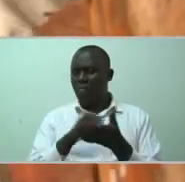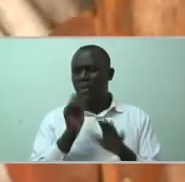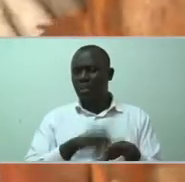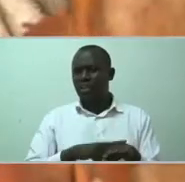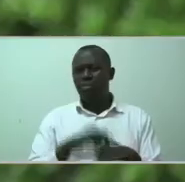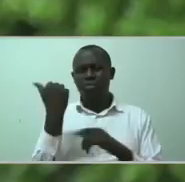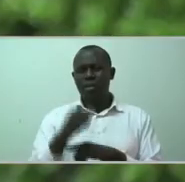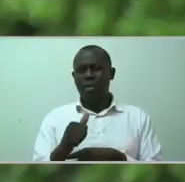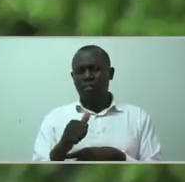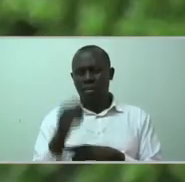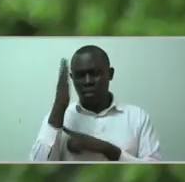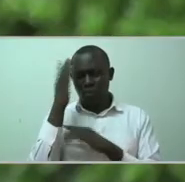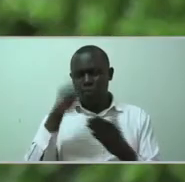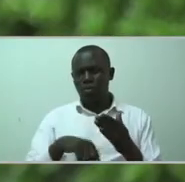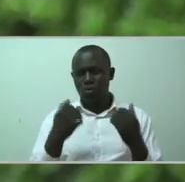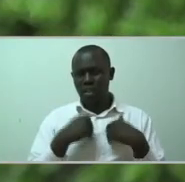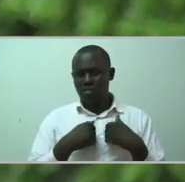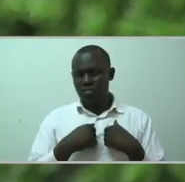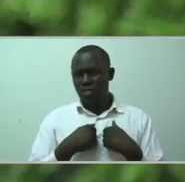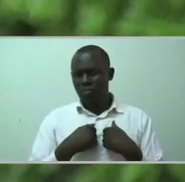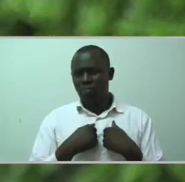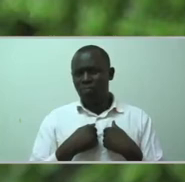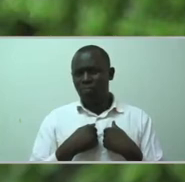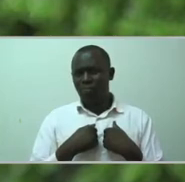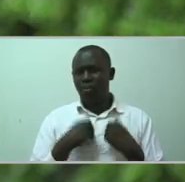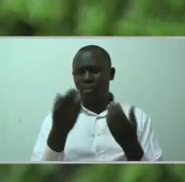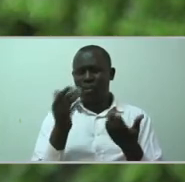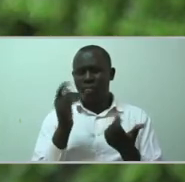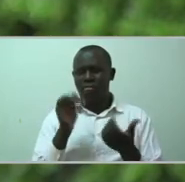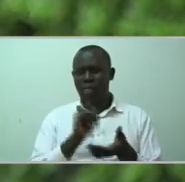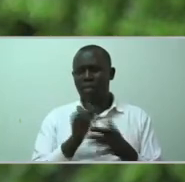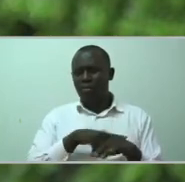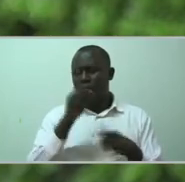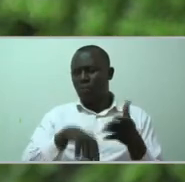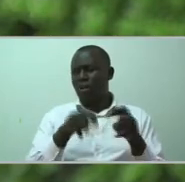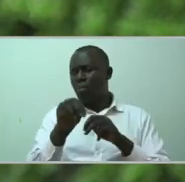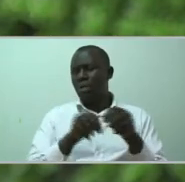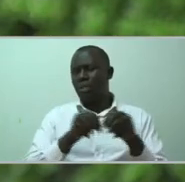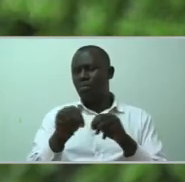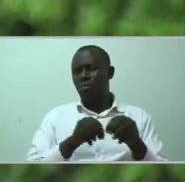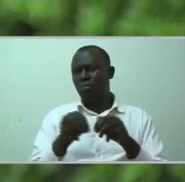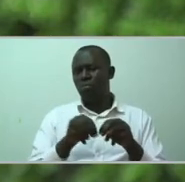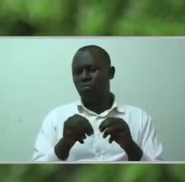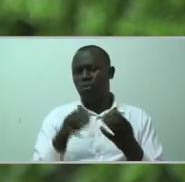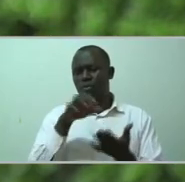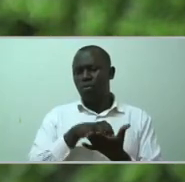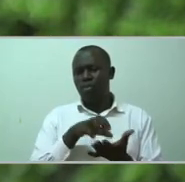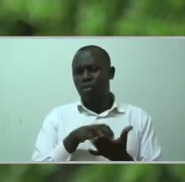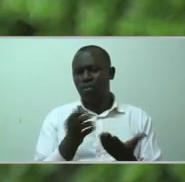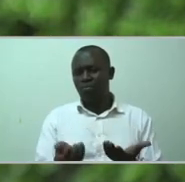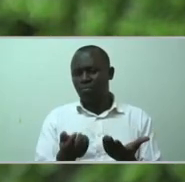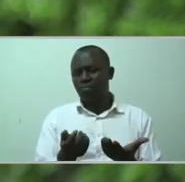what she was having. It was a manageable coordination